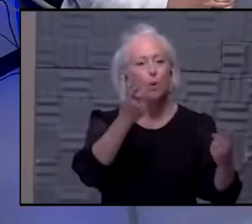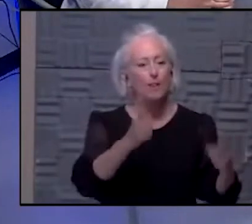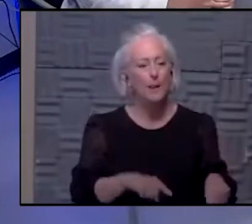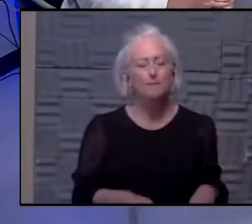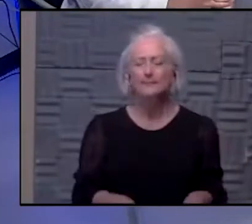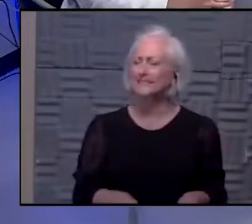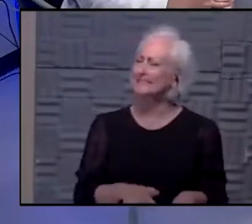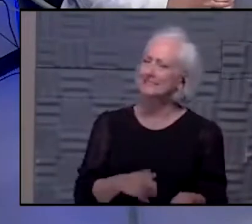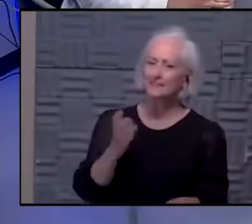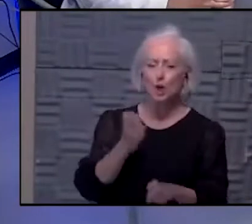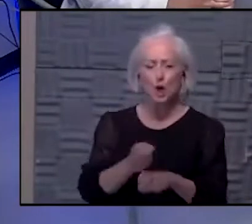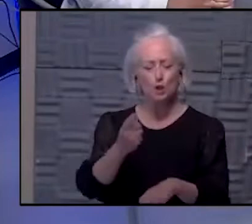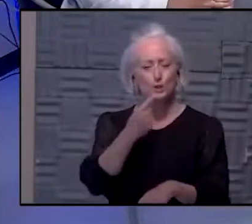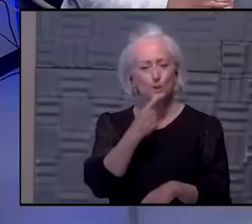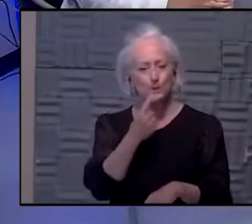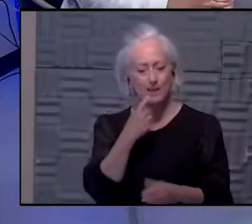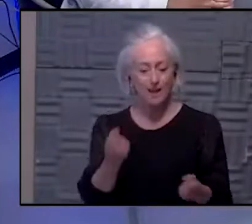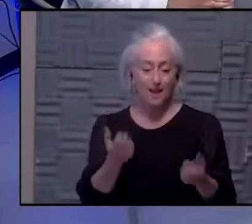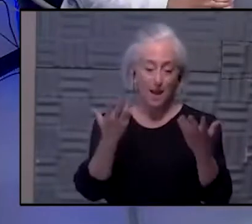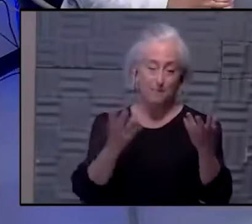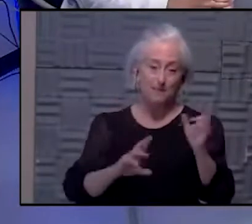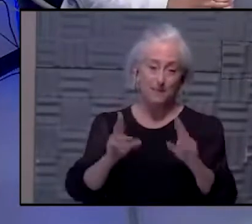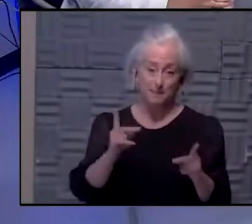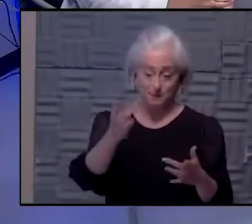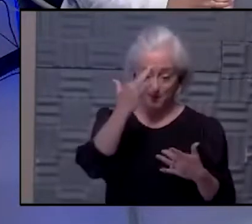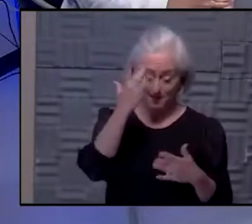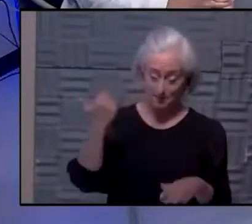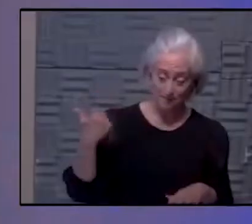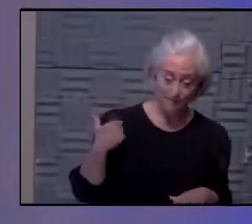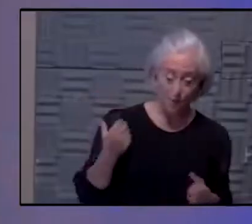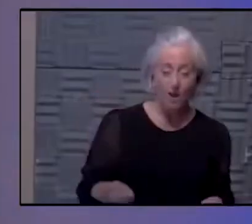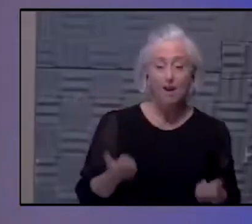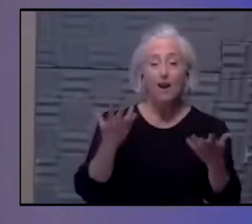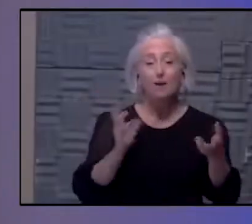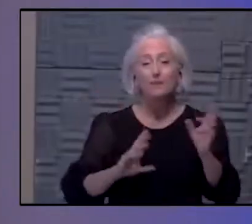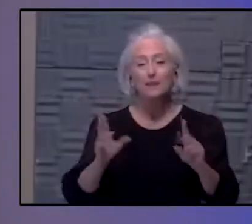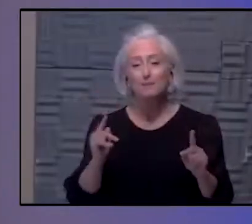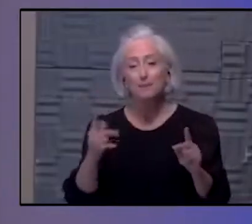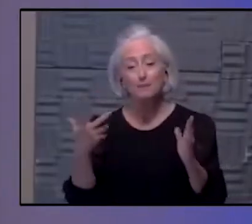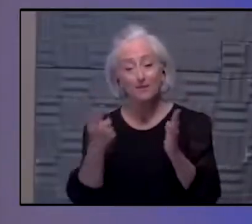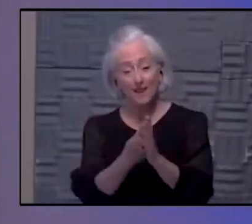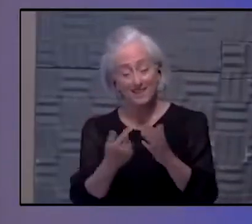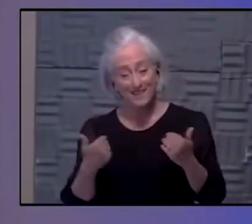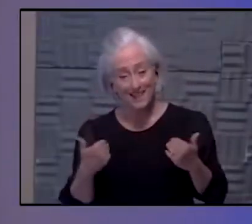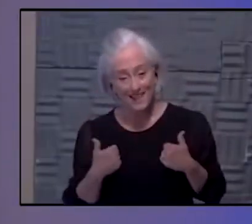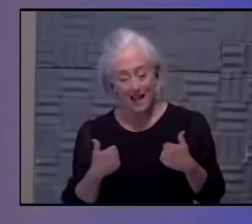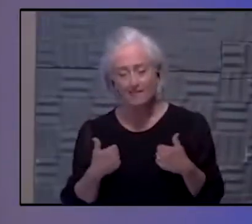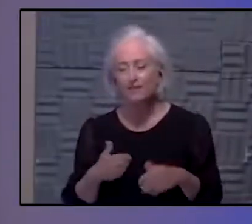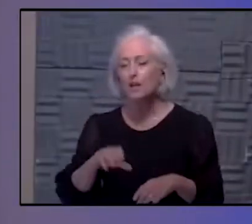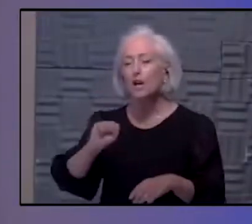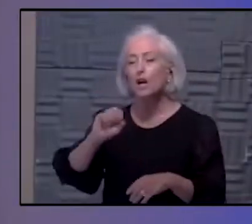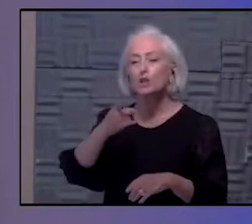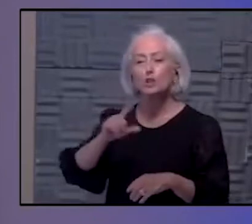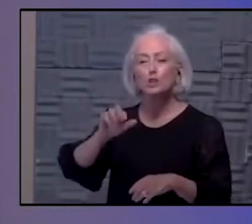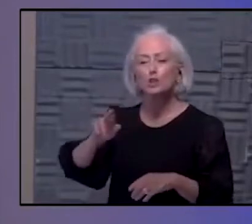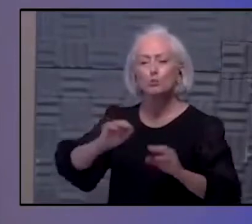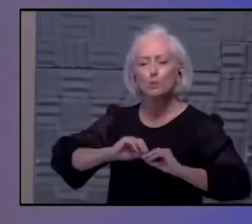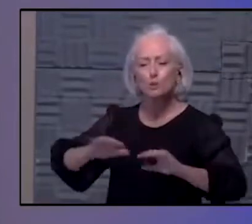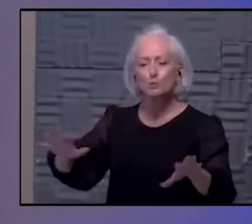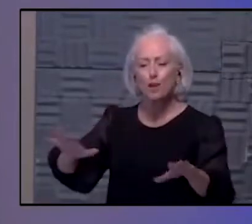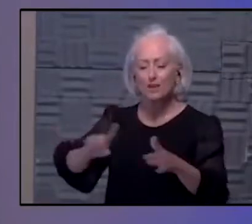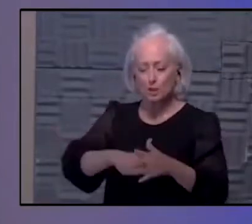many people in that have been vaccinated, and how many people have been sick before? A super spreader event starts with a single infected individual.